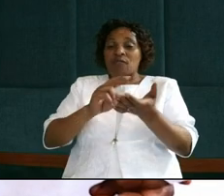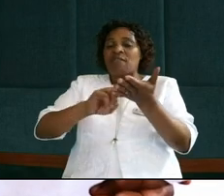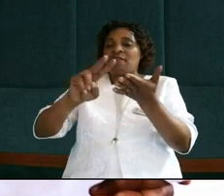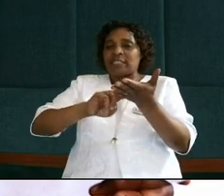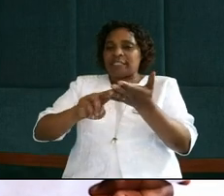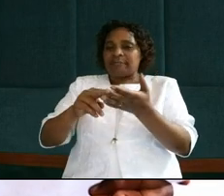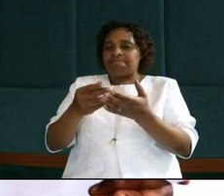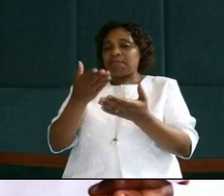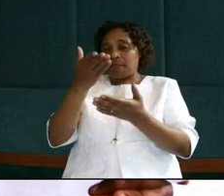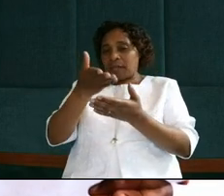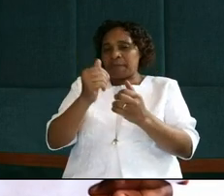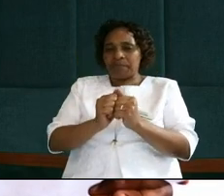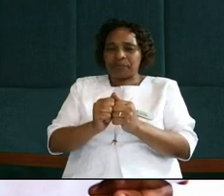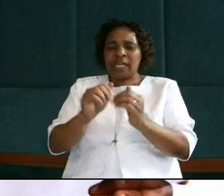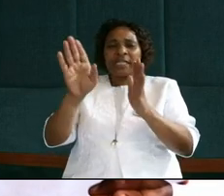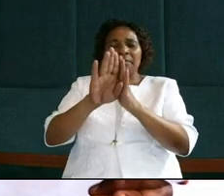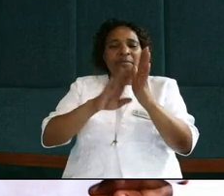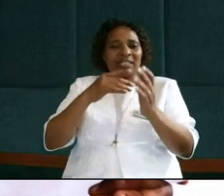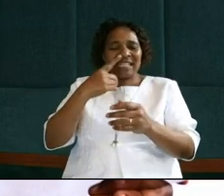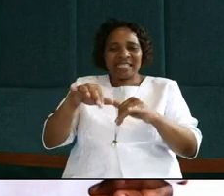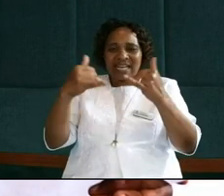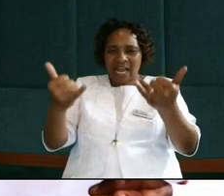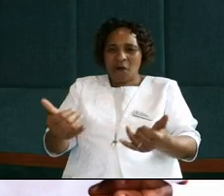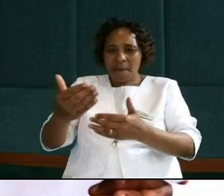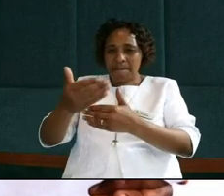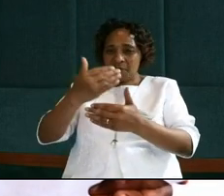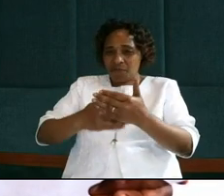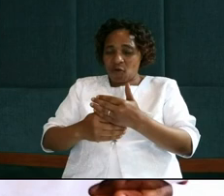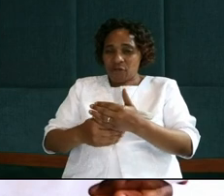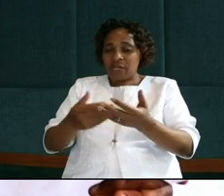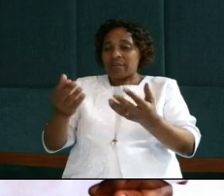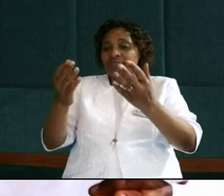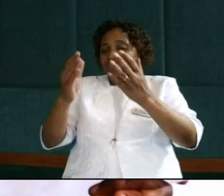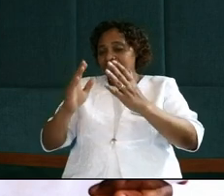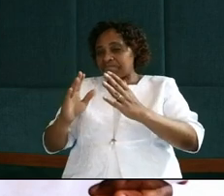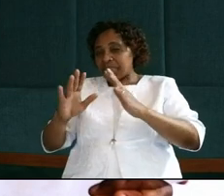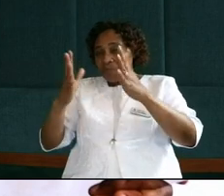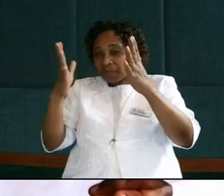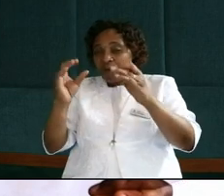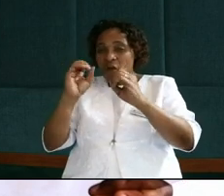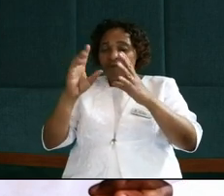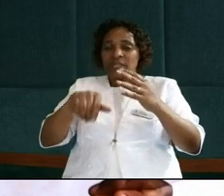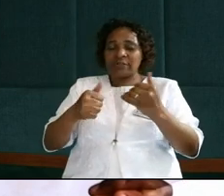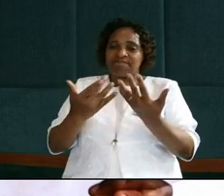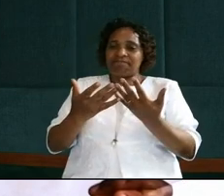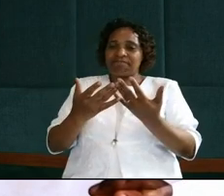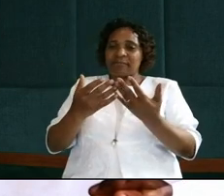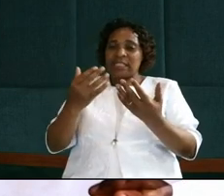here. The Bible says, Now before the feast of the Passover, when Jesus knew that his hour had come,